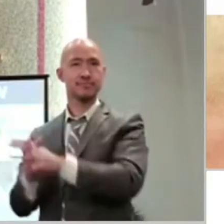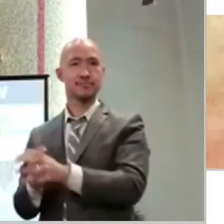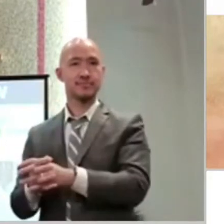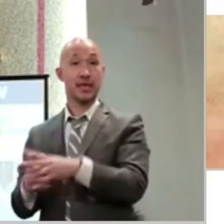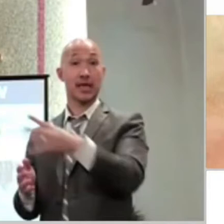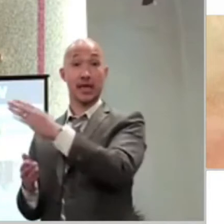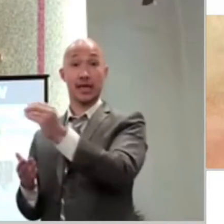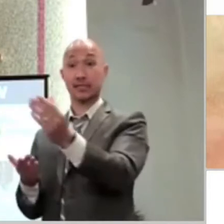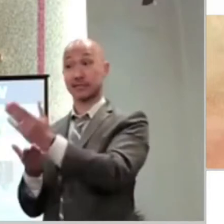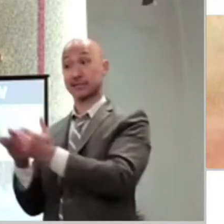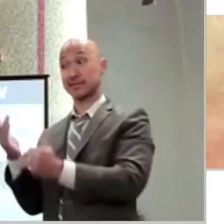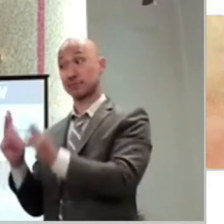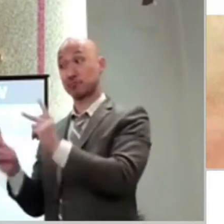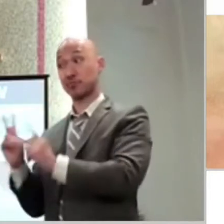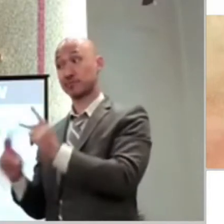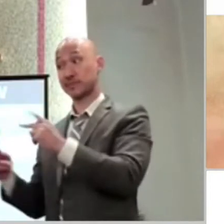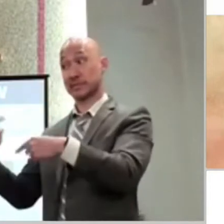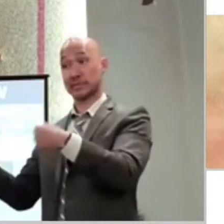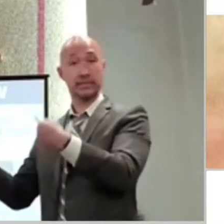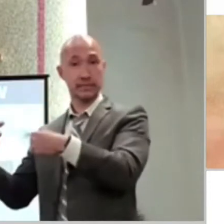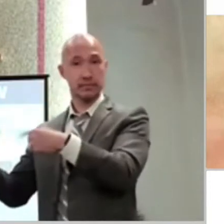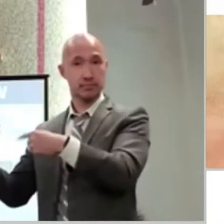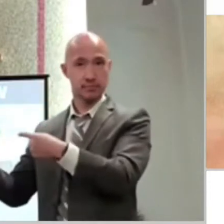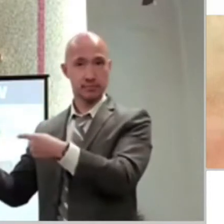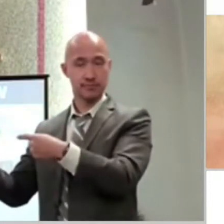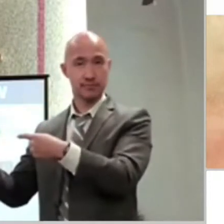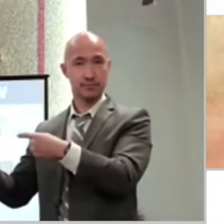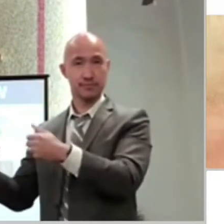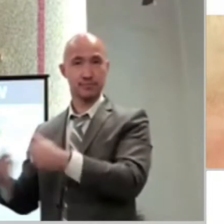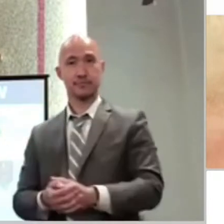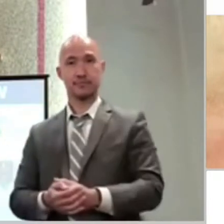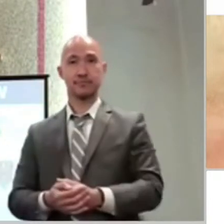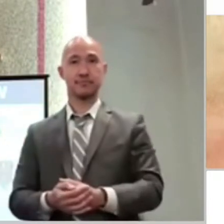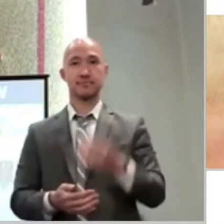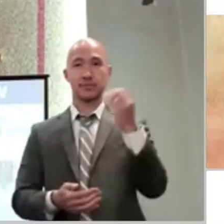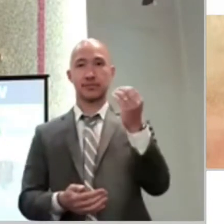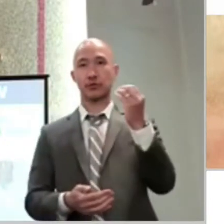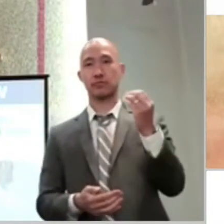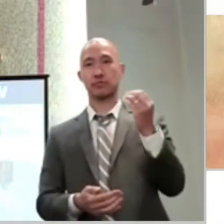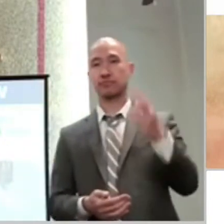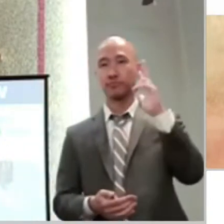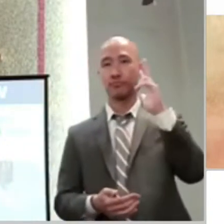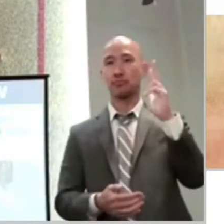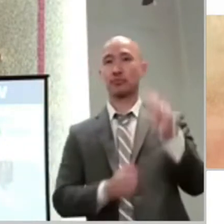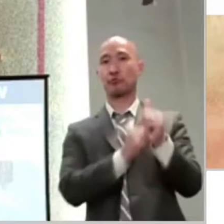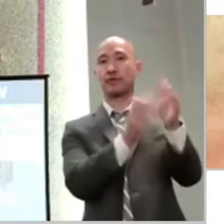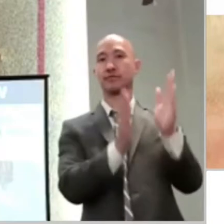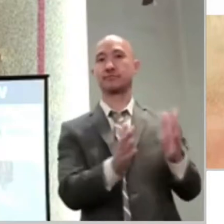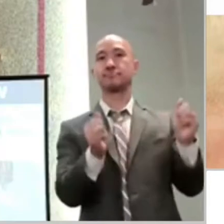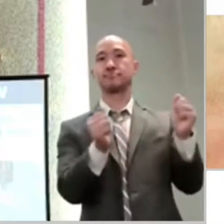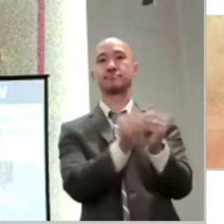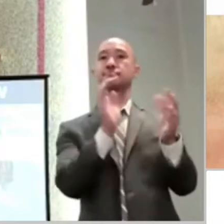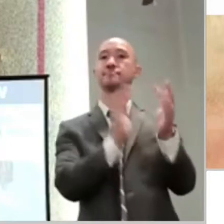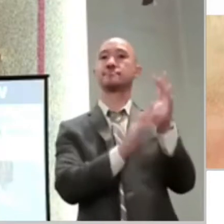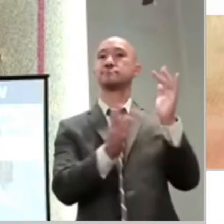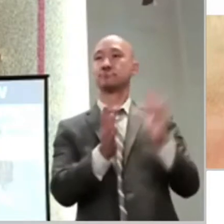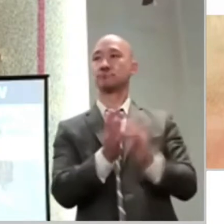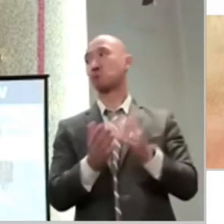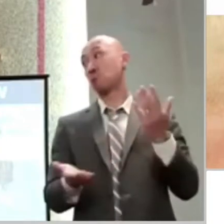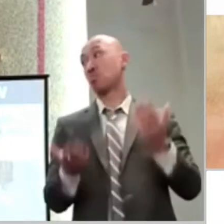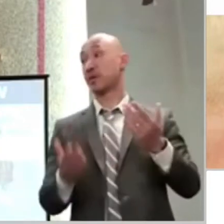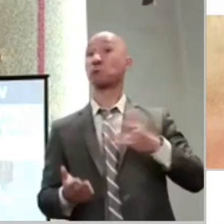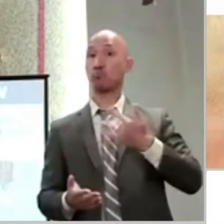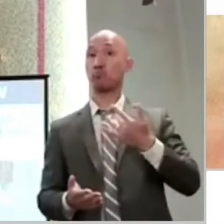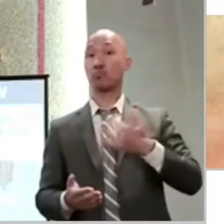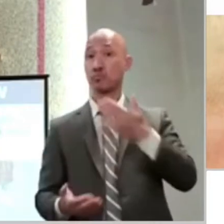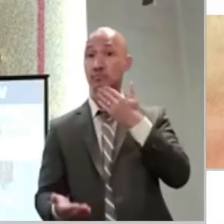arguing with them. So these three that had been with Jesus are coming down. They're like, oh, man, life is good. Life